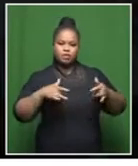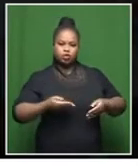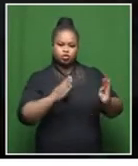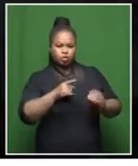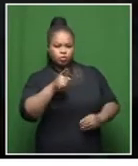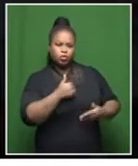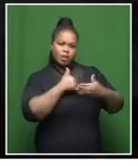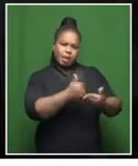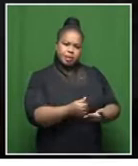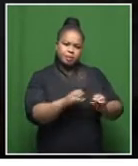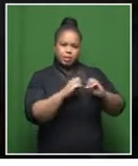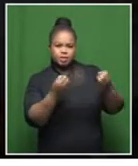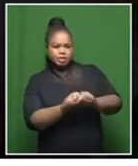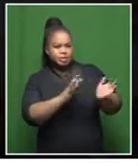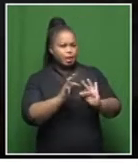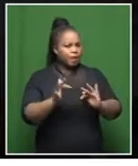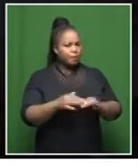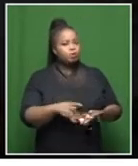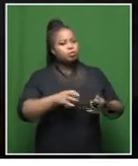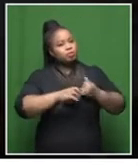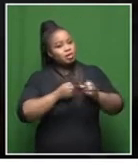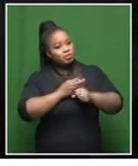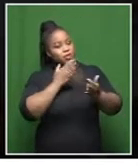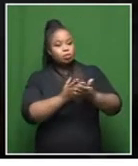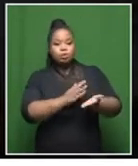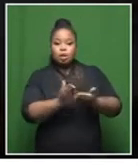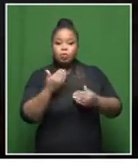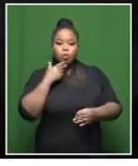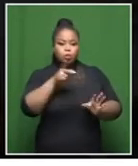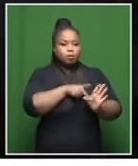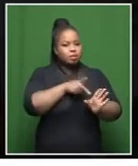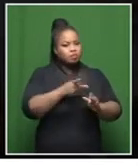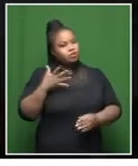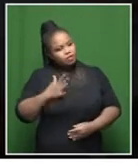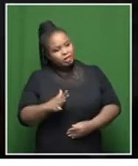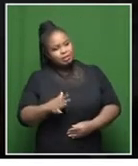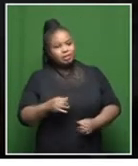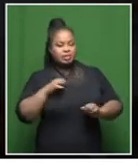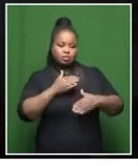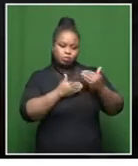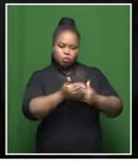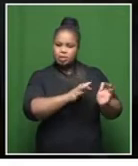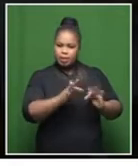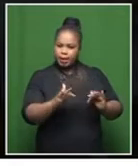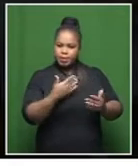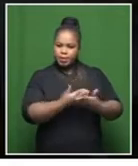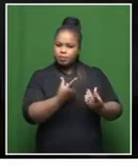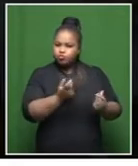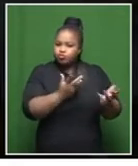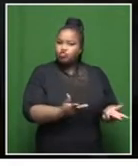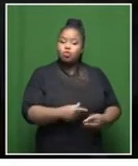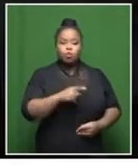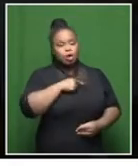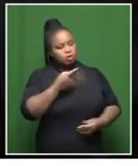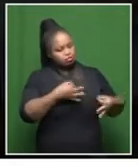assisting as an organisation to perhaps try and make sure that those who want to participate in this process are able to do so and have the